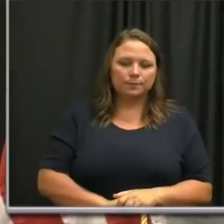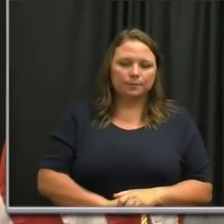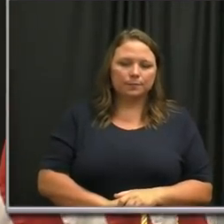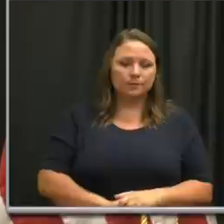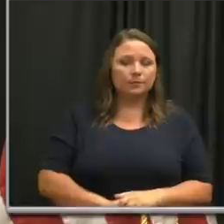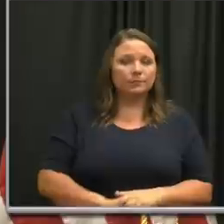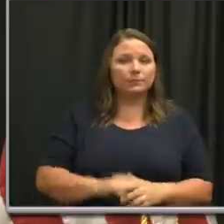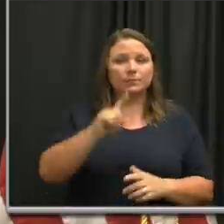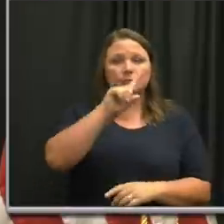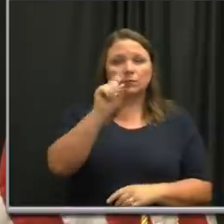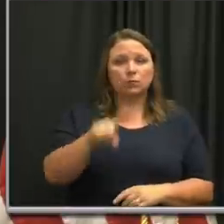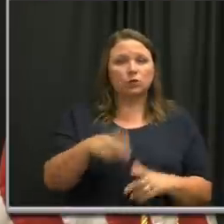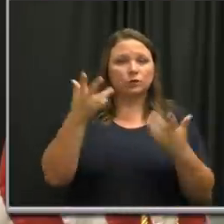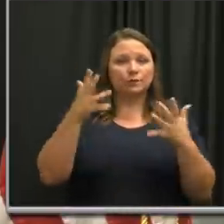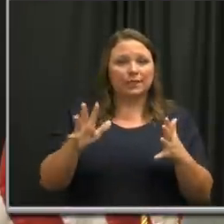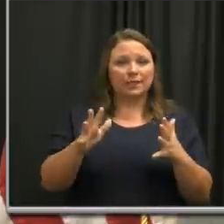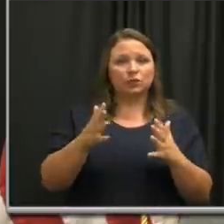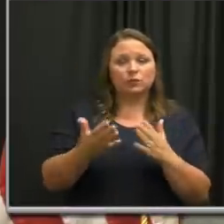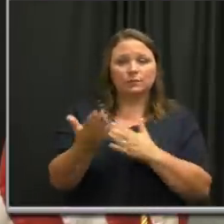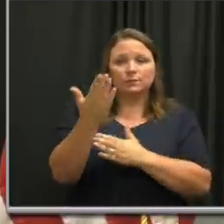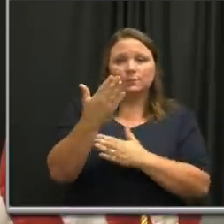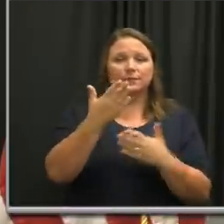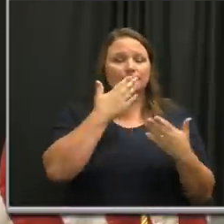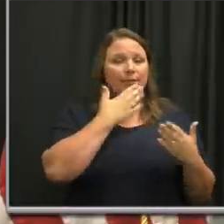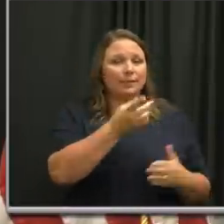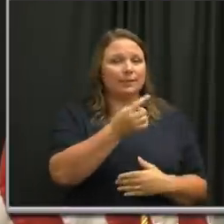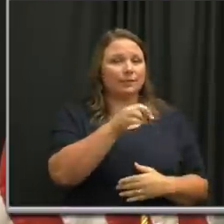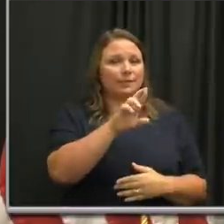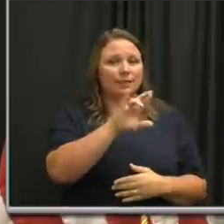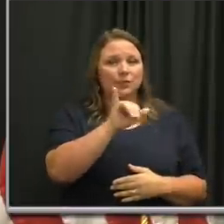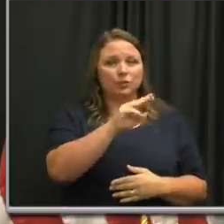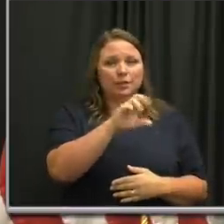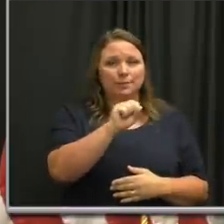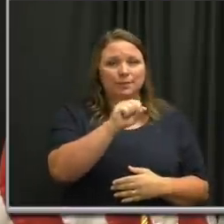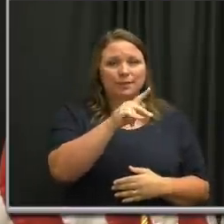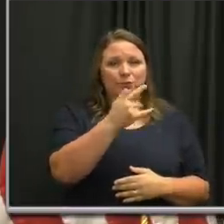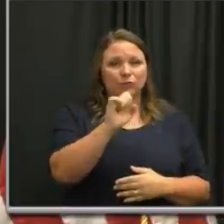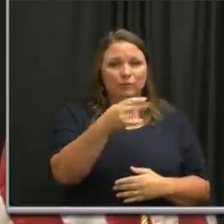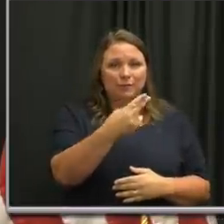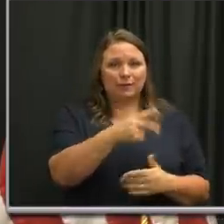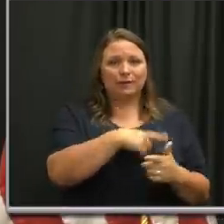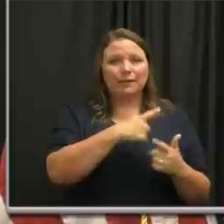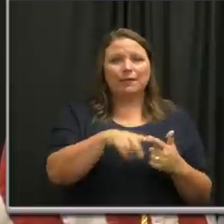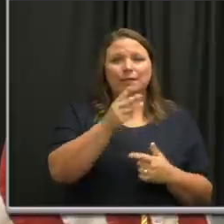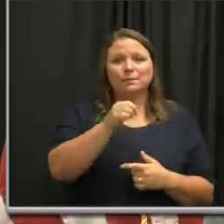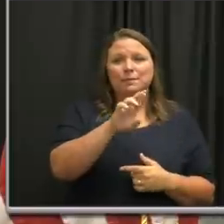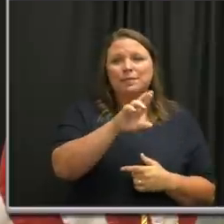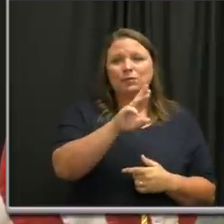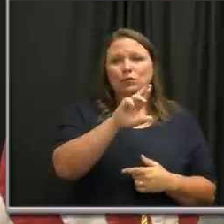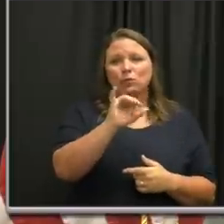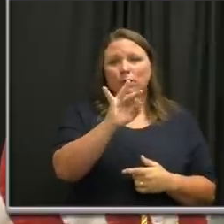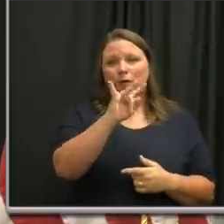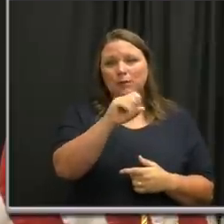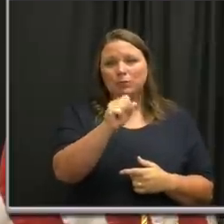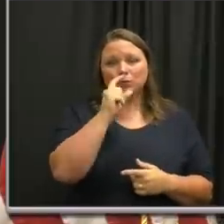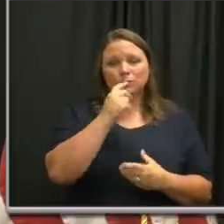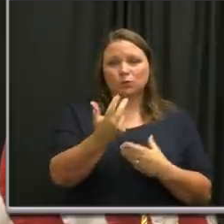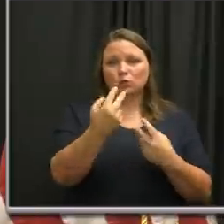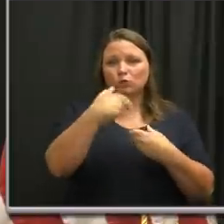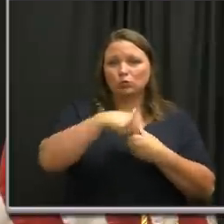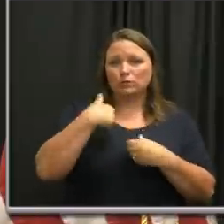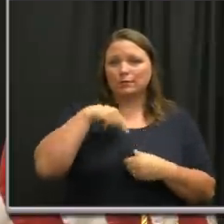Those are all the questions we have this morning. I'd like to thank Dr. James Hildreth and Mr. Roberts for joining us.